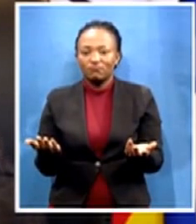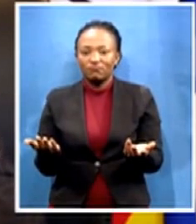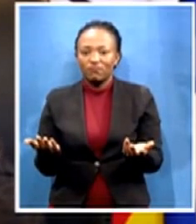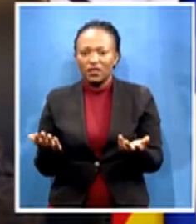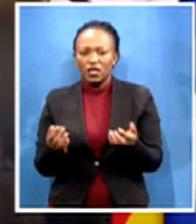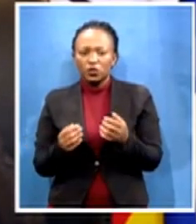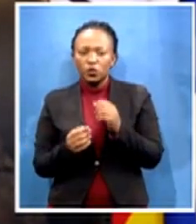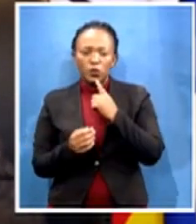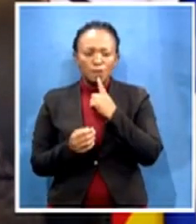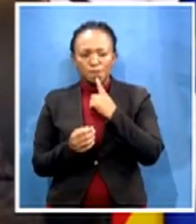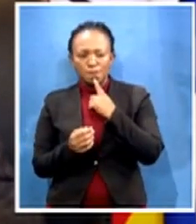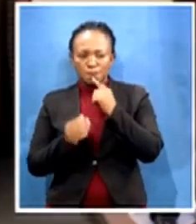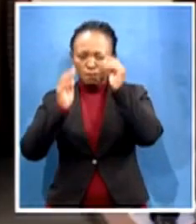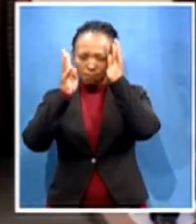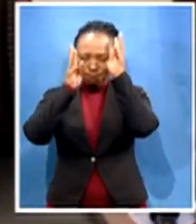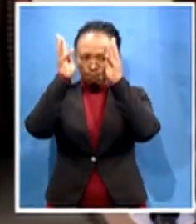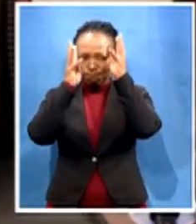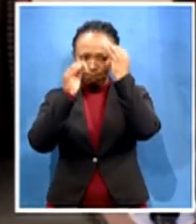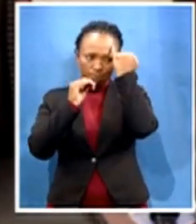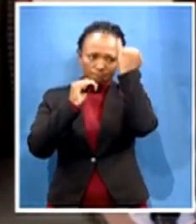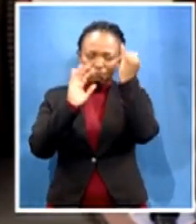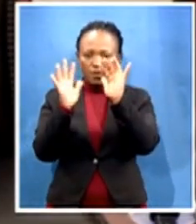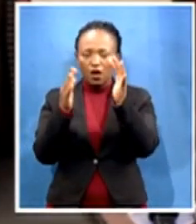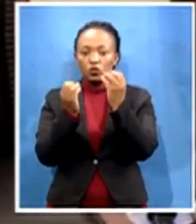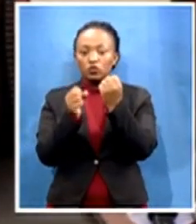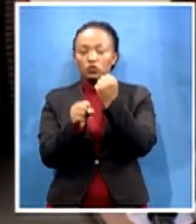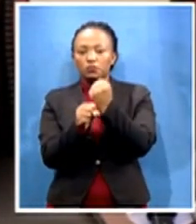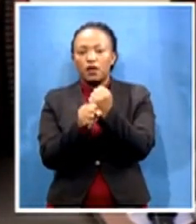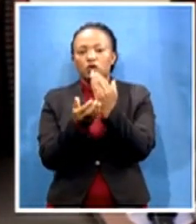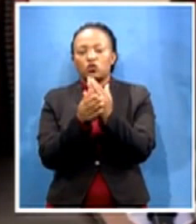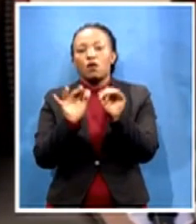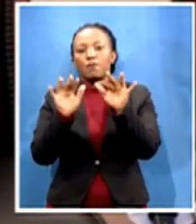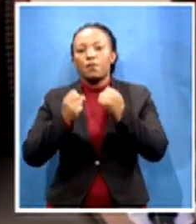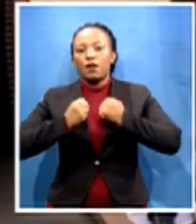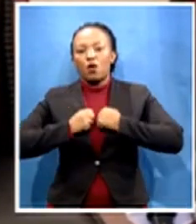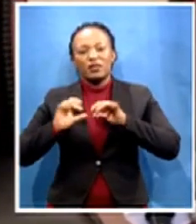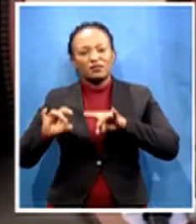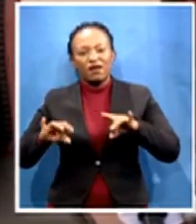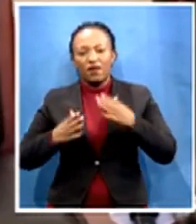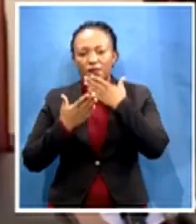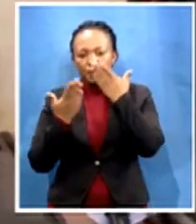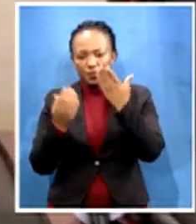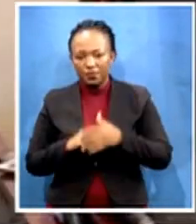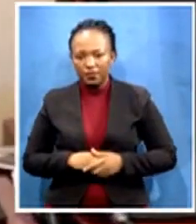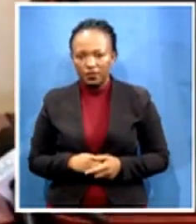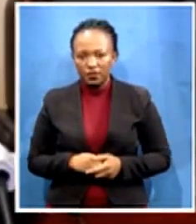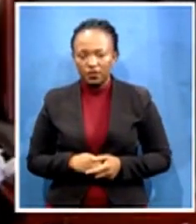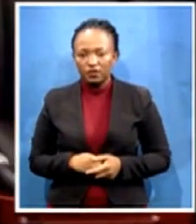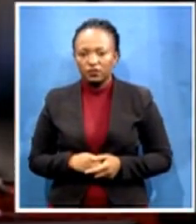our people don't suffer. We have an ample room to cooperate